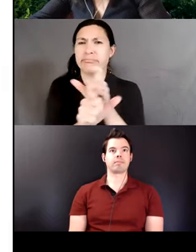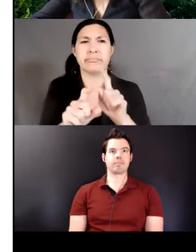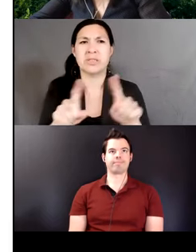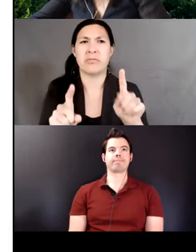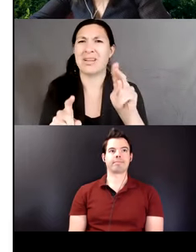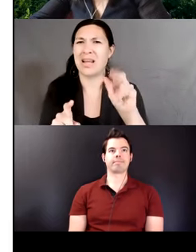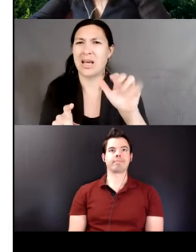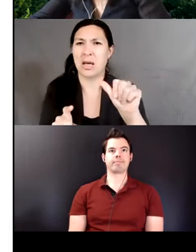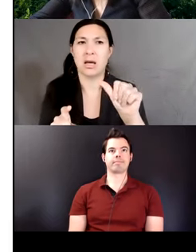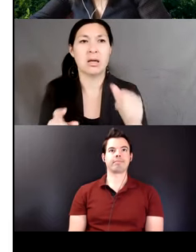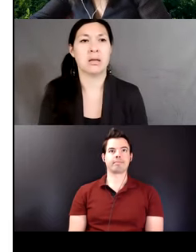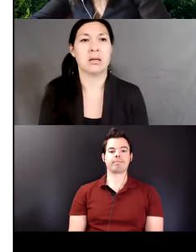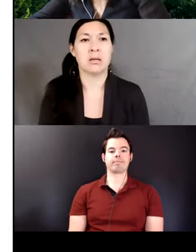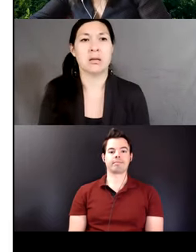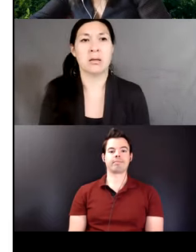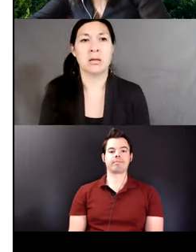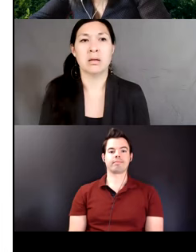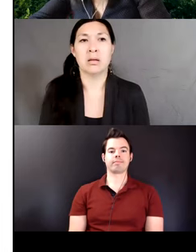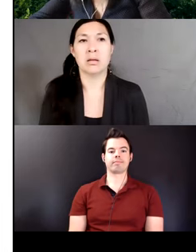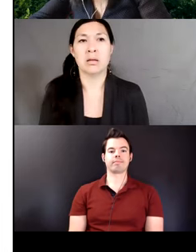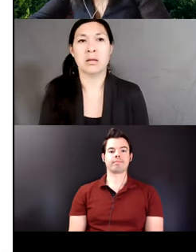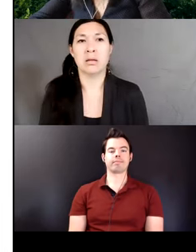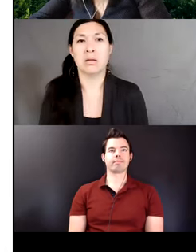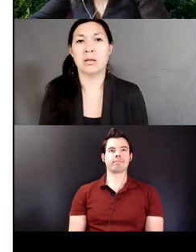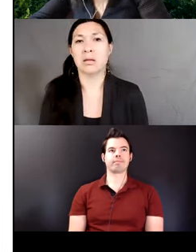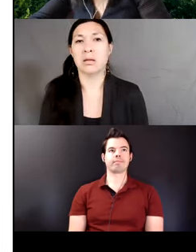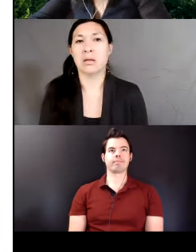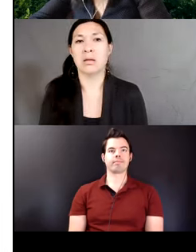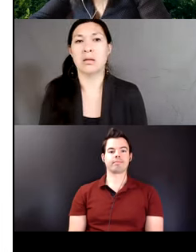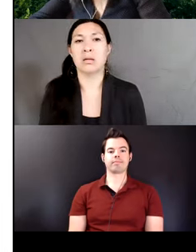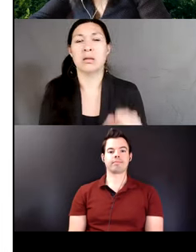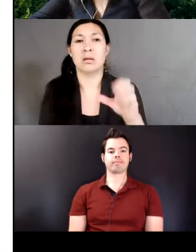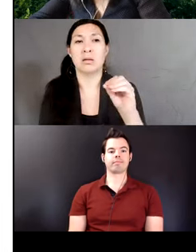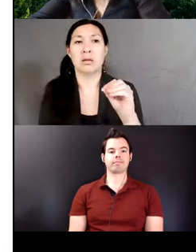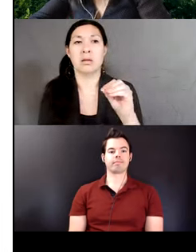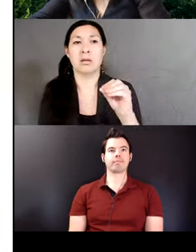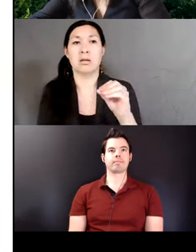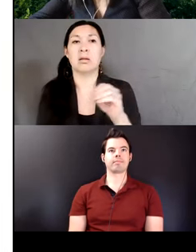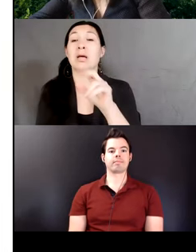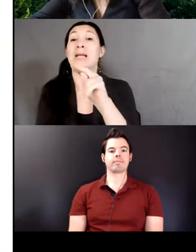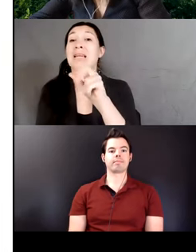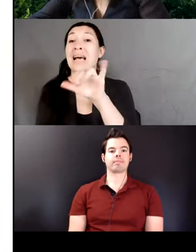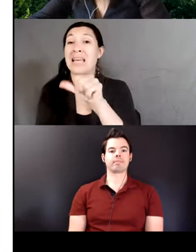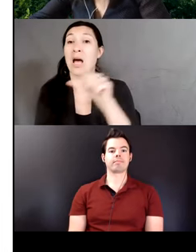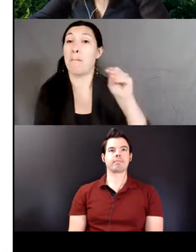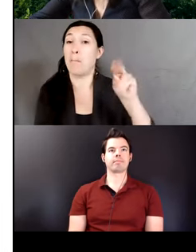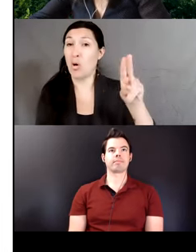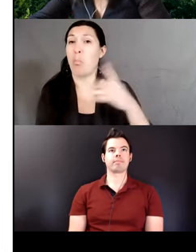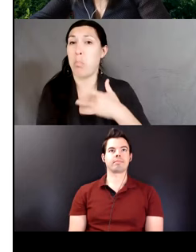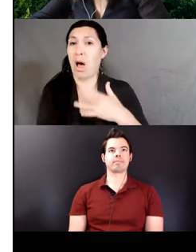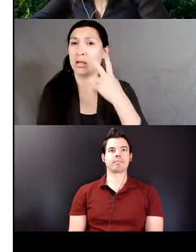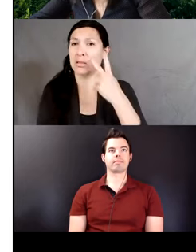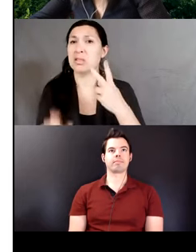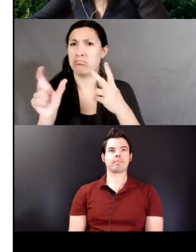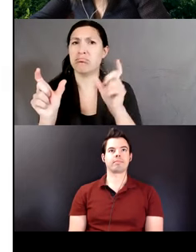template organization states naya preceding the mu suffix, called syslocative, as in